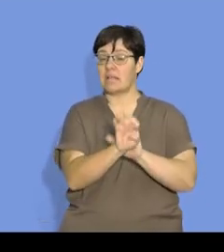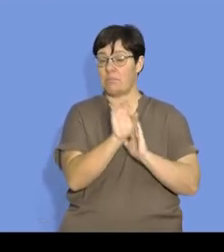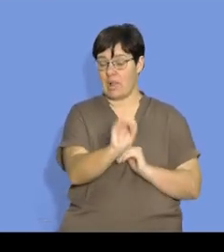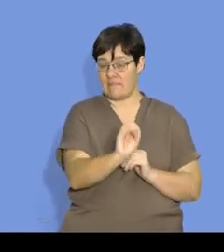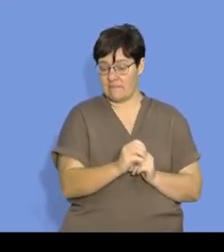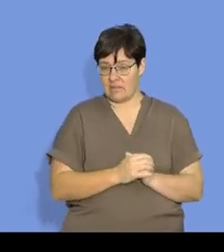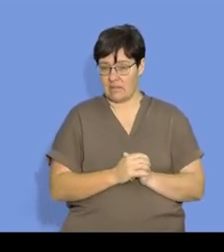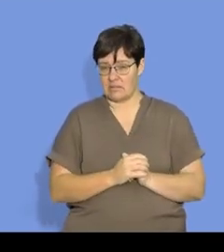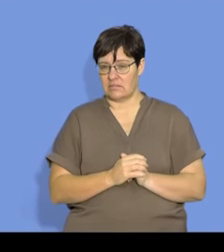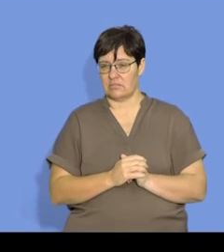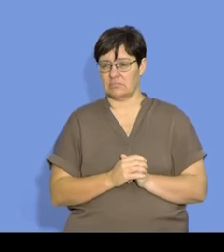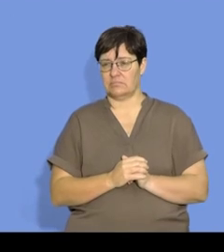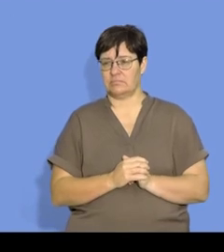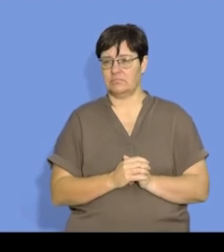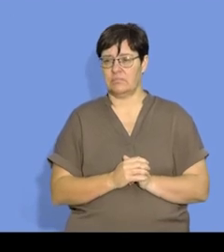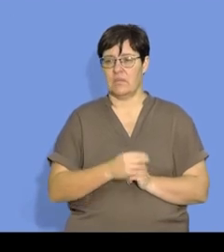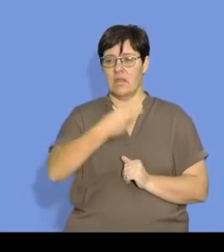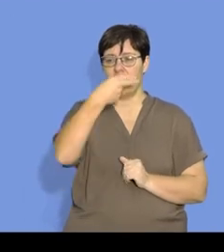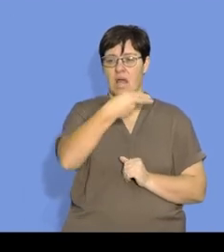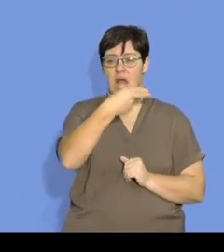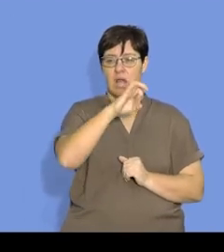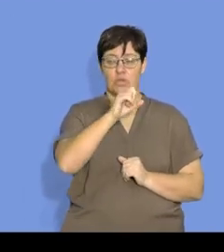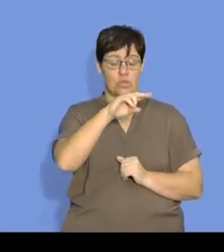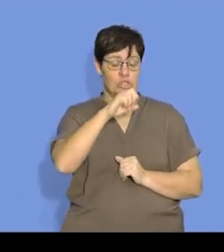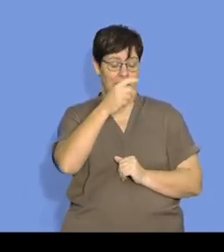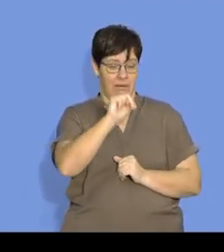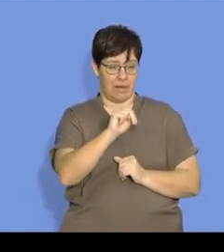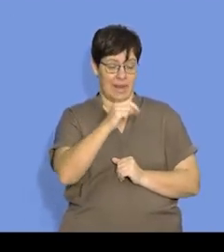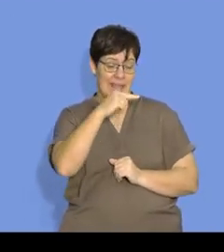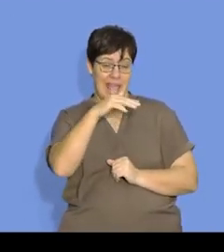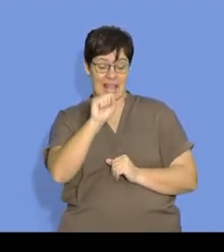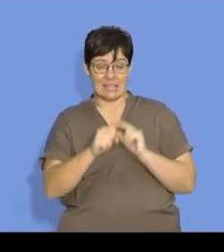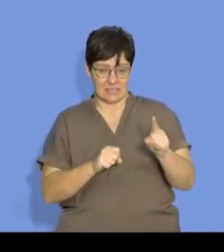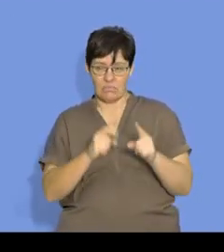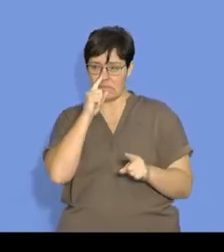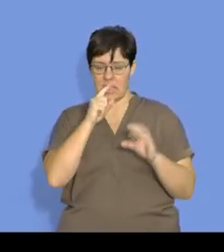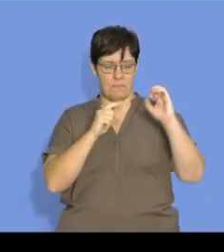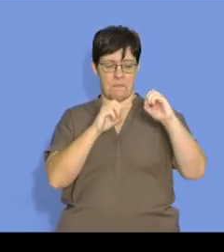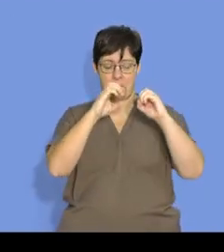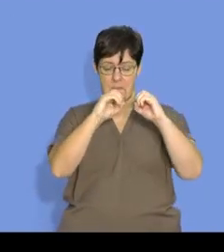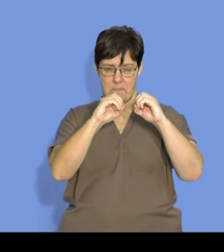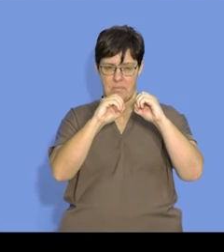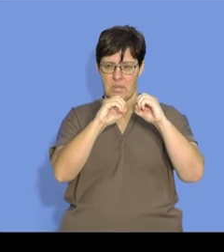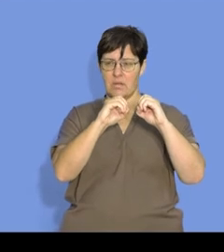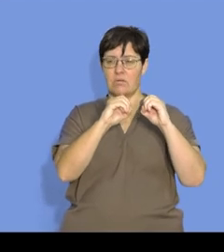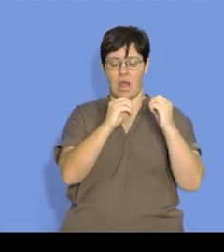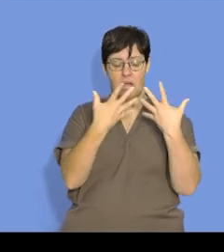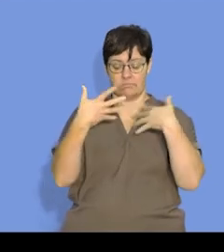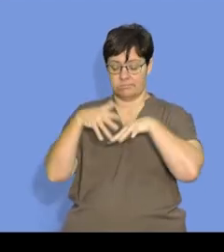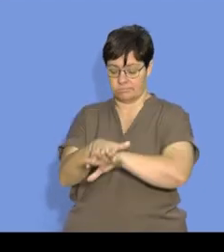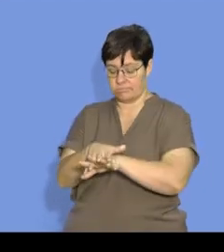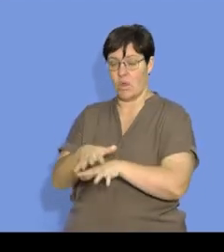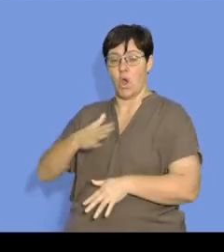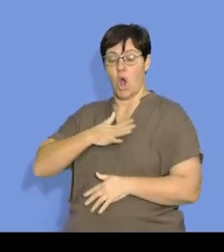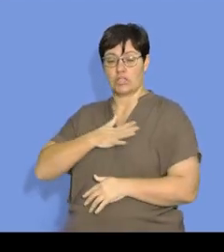Example that we have in front of us, we have hydrogen gas, where we see the bonds that react with